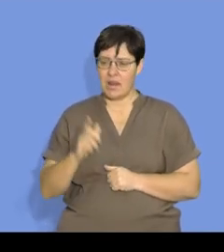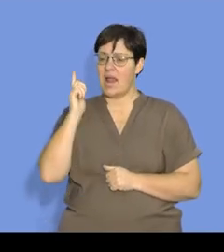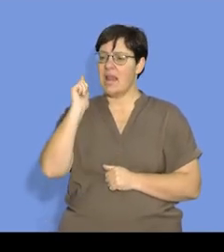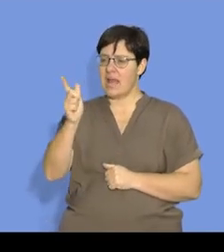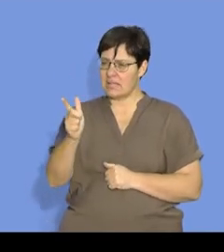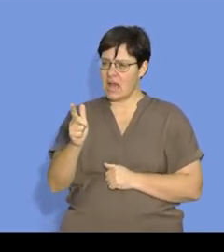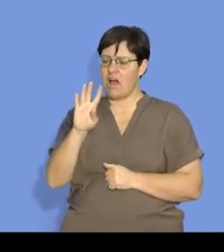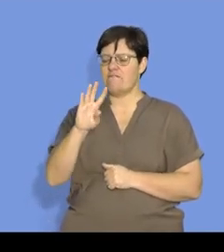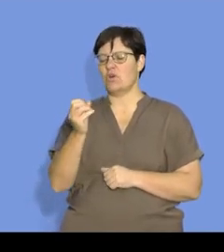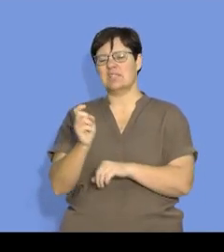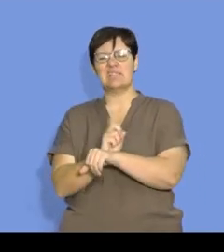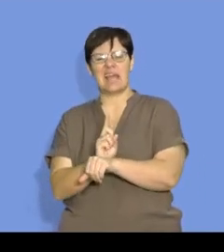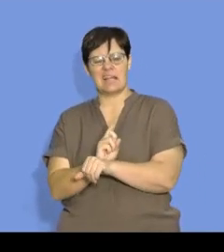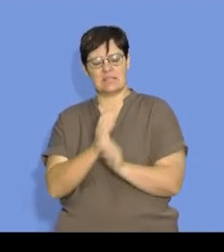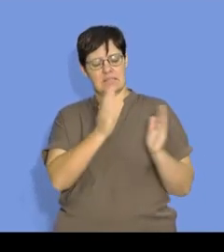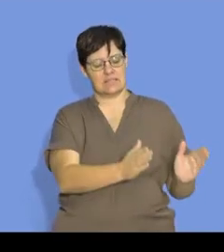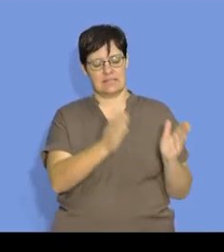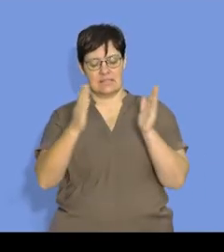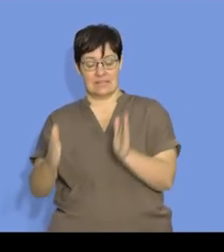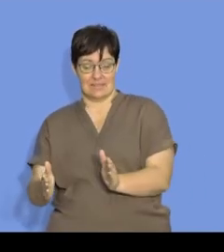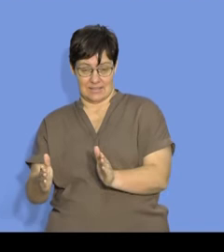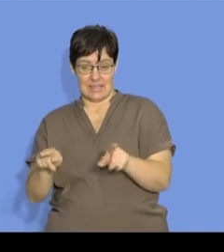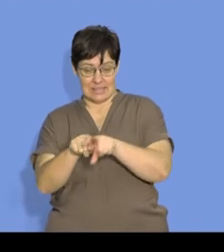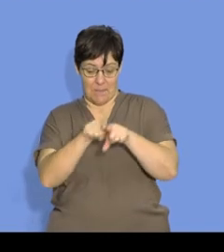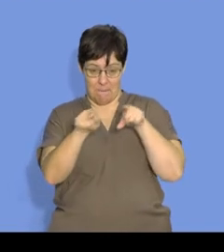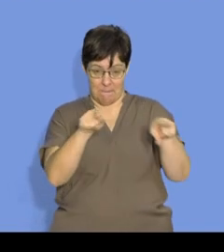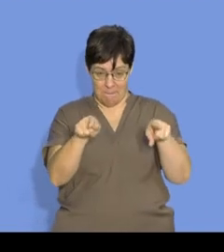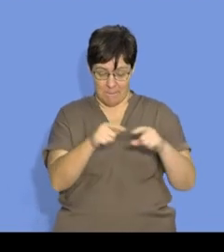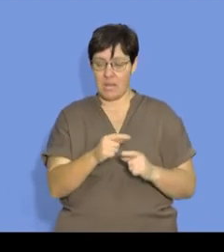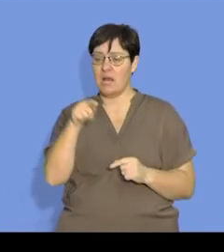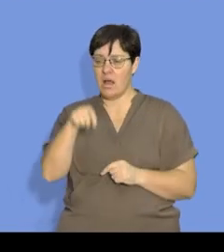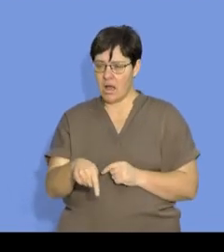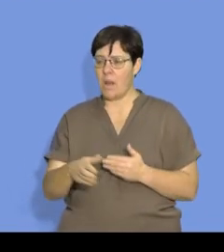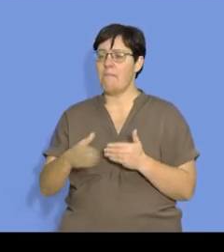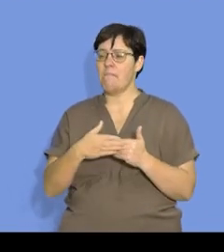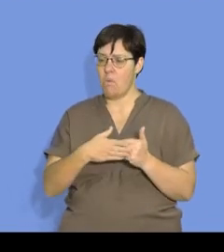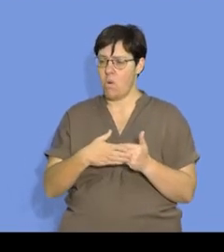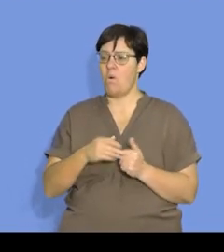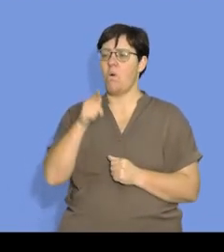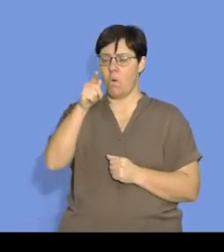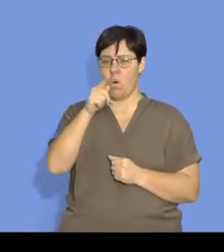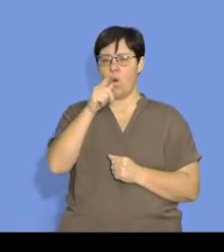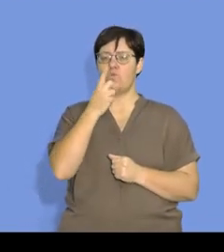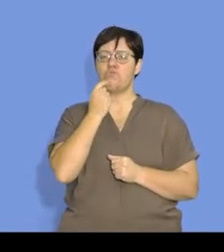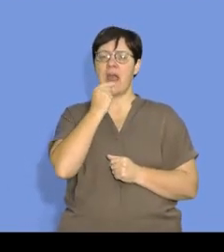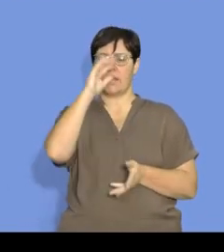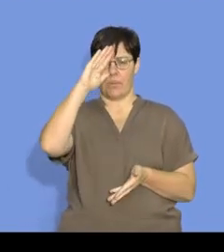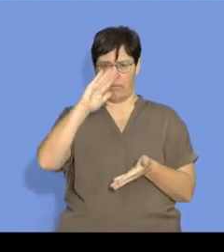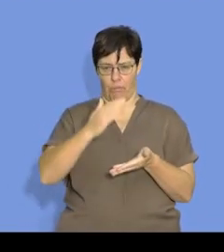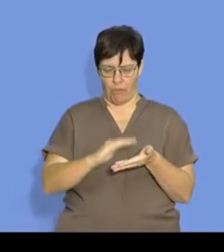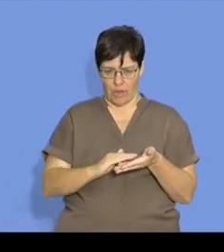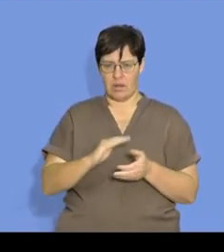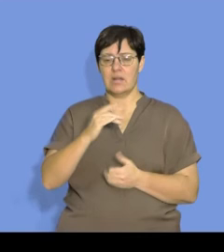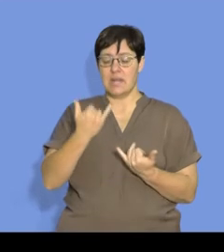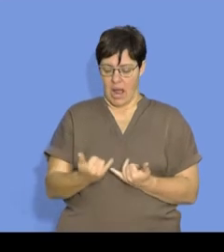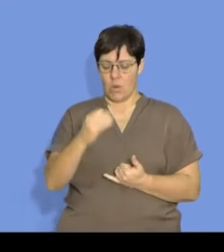stage, 40 seconds, regular time intervals, we can see that there's even a further change, where I have